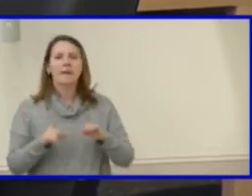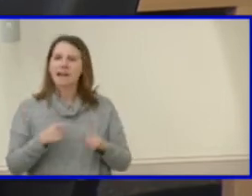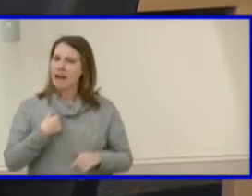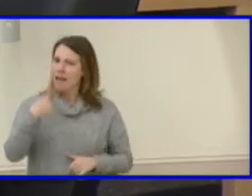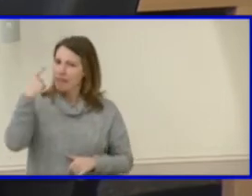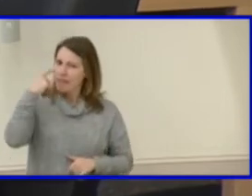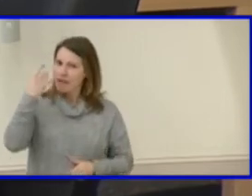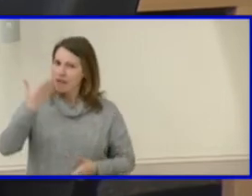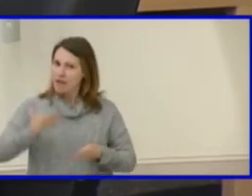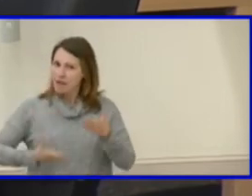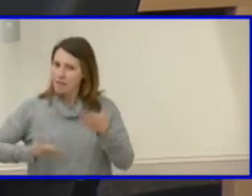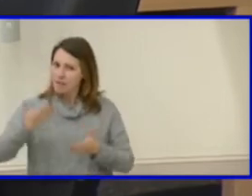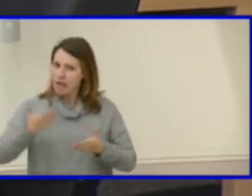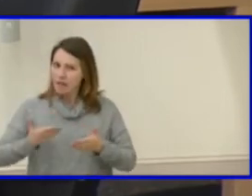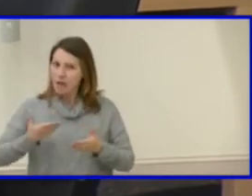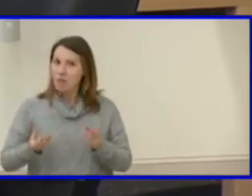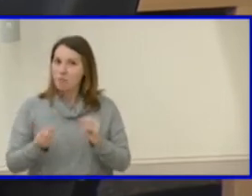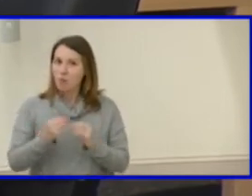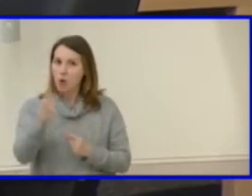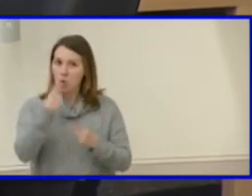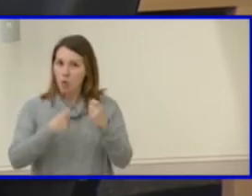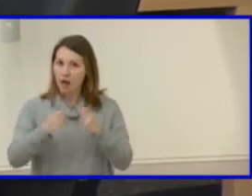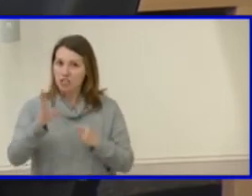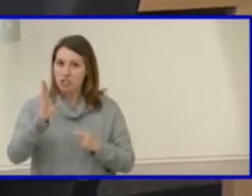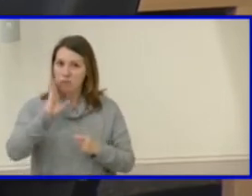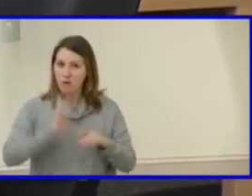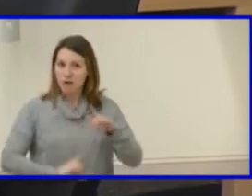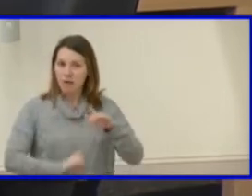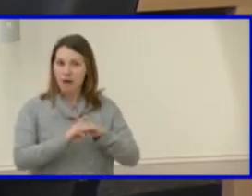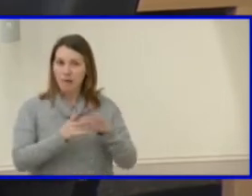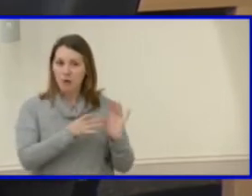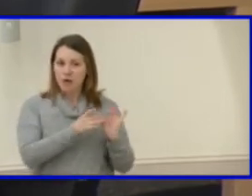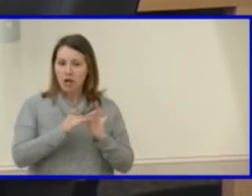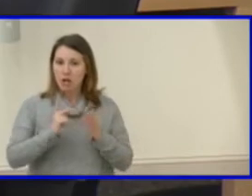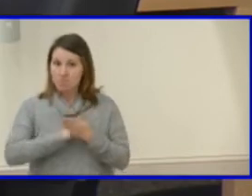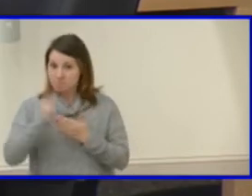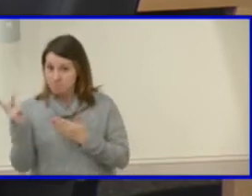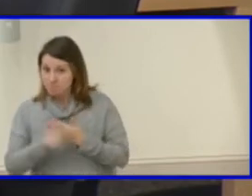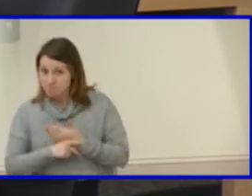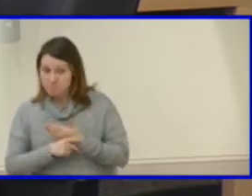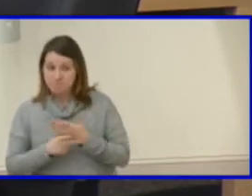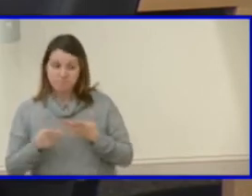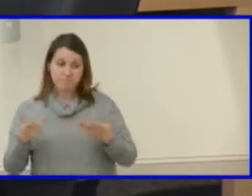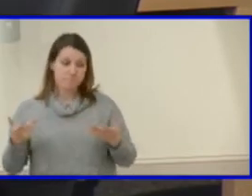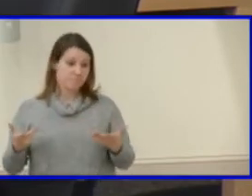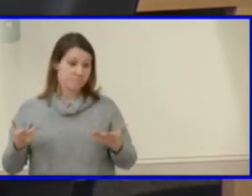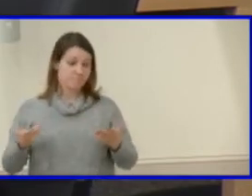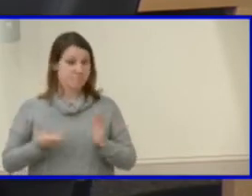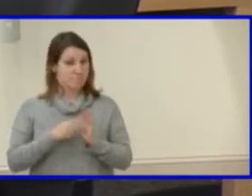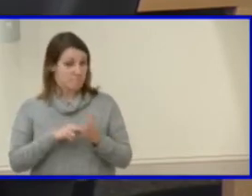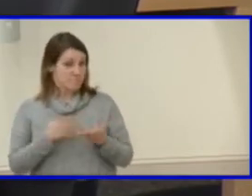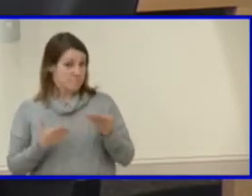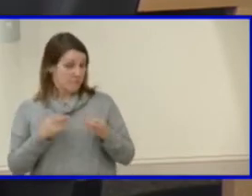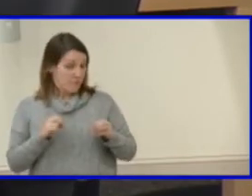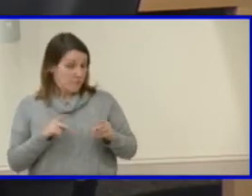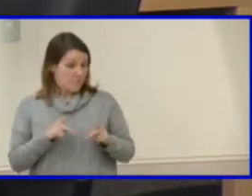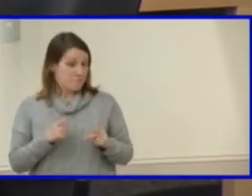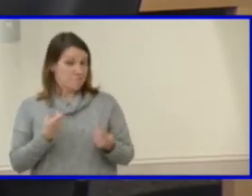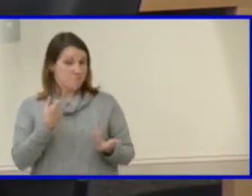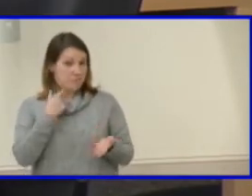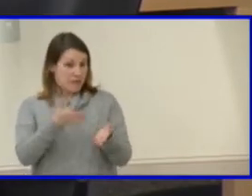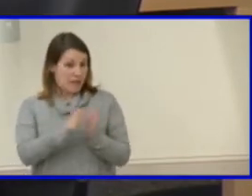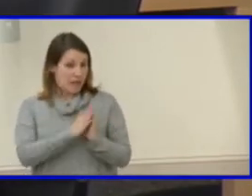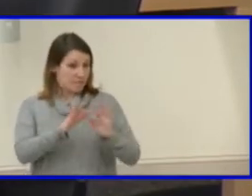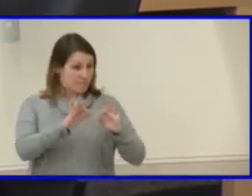start begin getting more questions around our programs. And it also lends the opportunity to ask students and families,